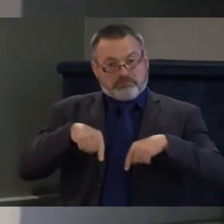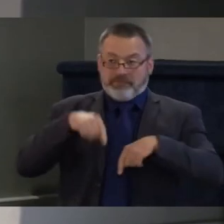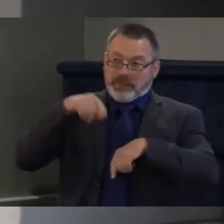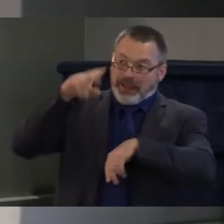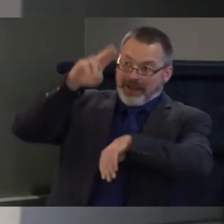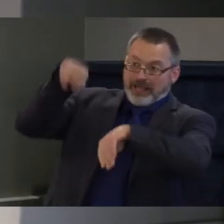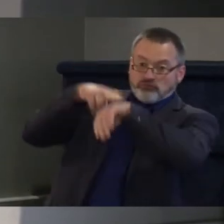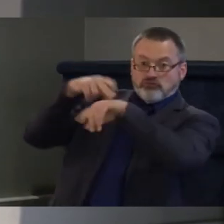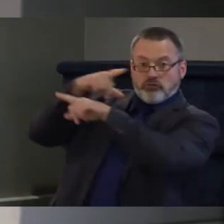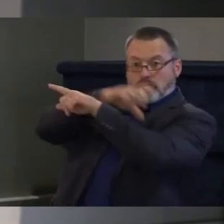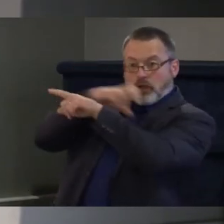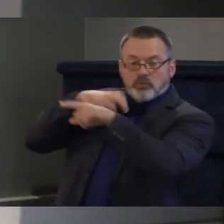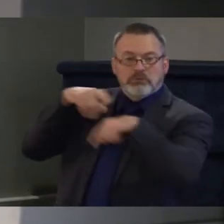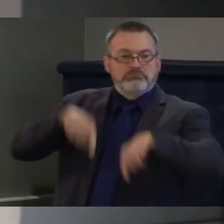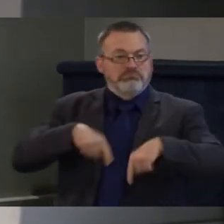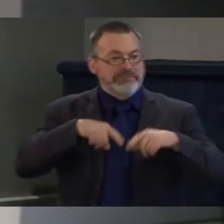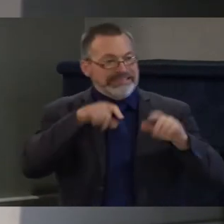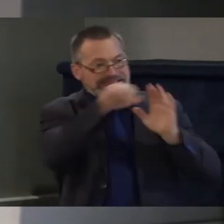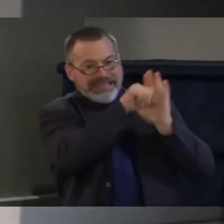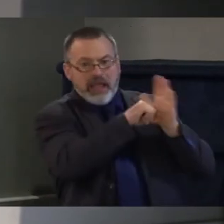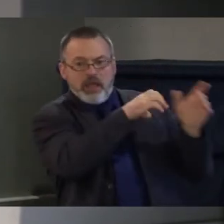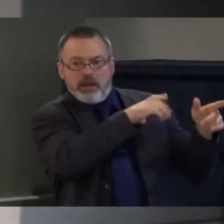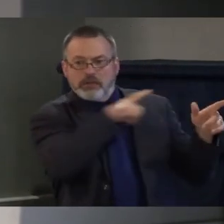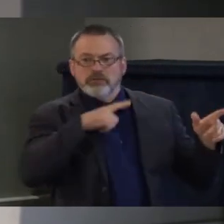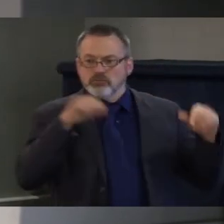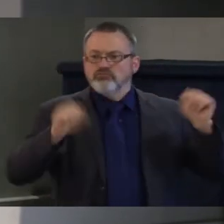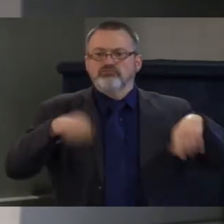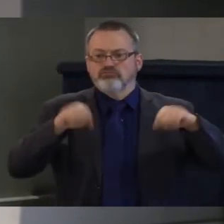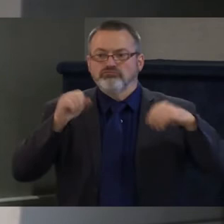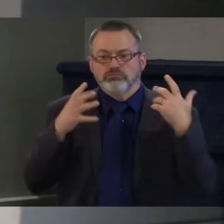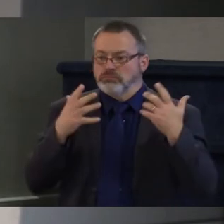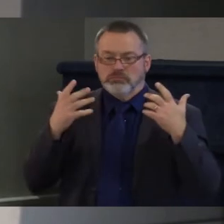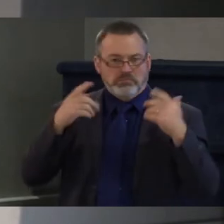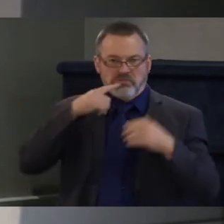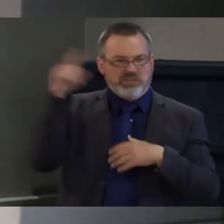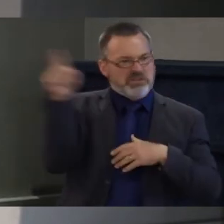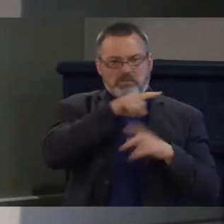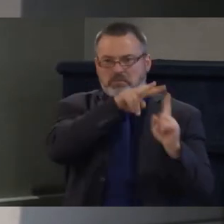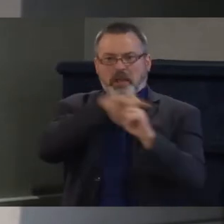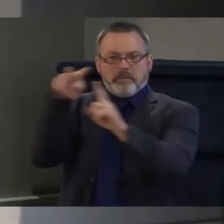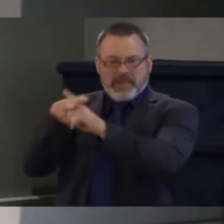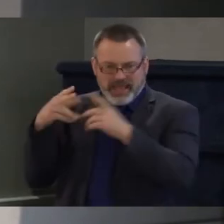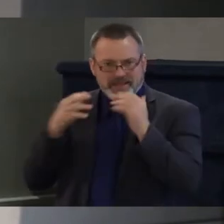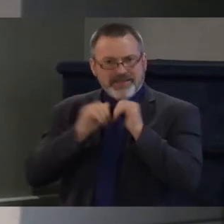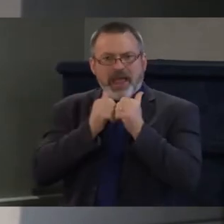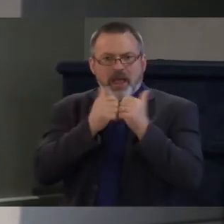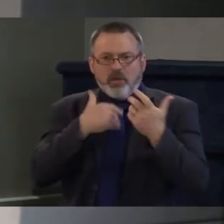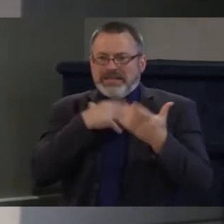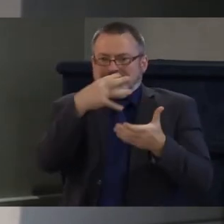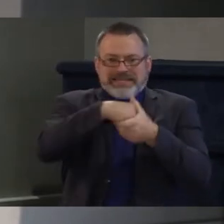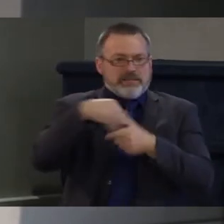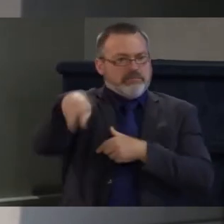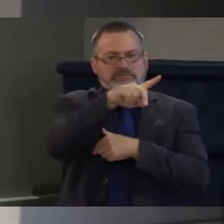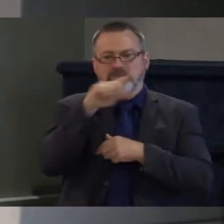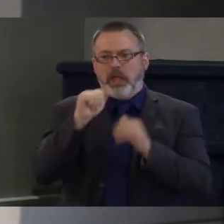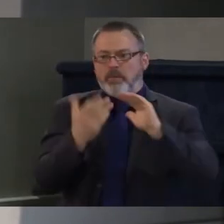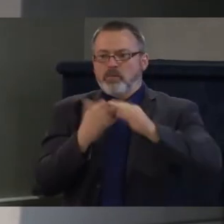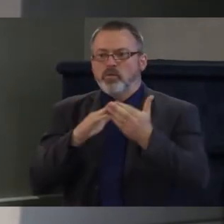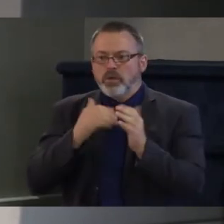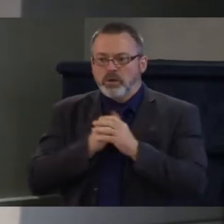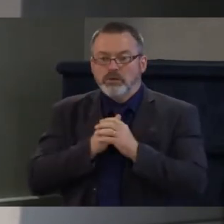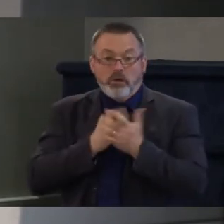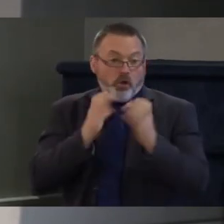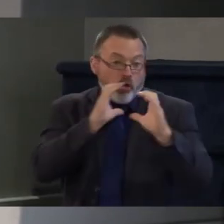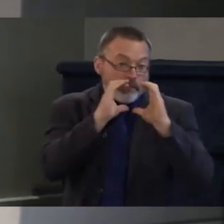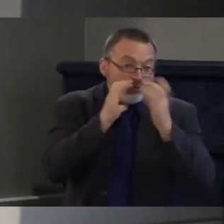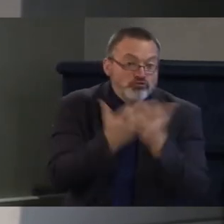that where is it who do we have working there um how can you communicate and what does that look like so i'm excited about this opportunity and